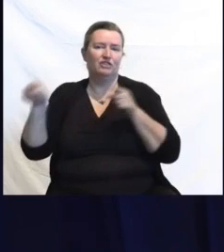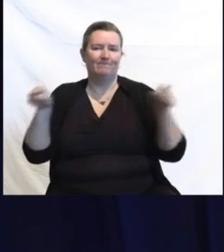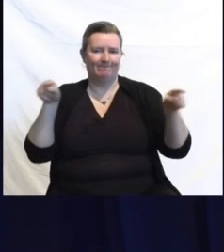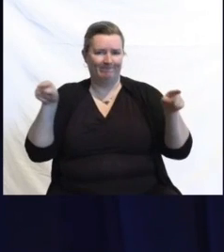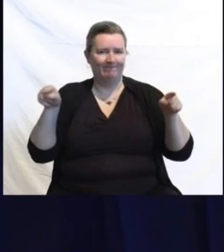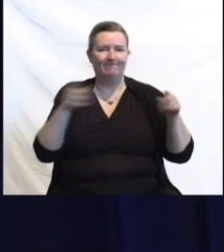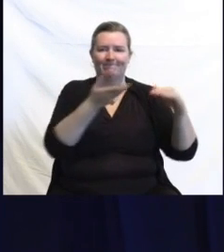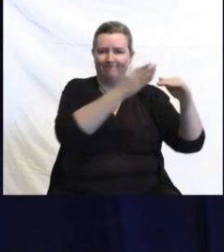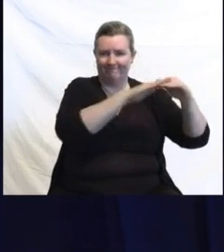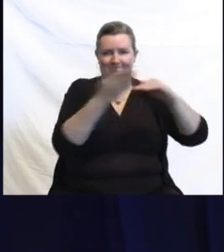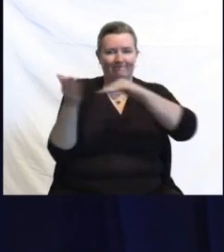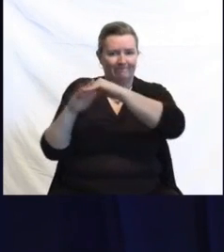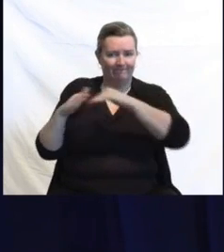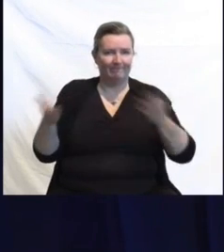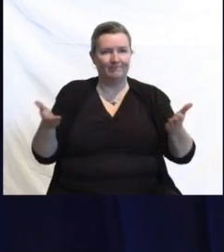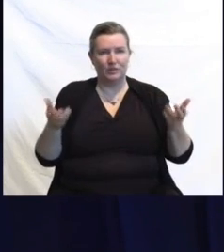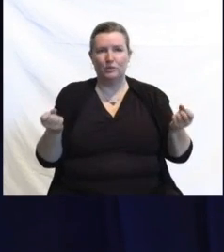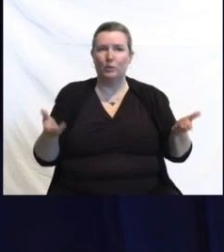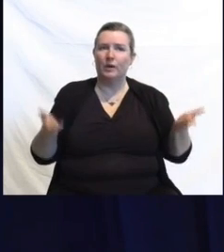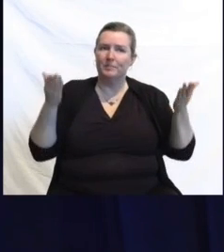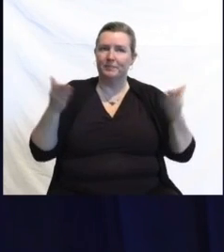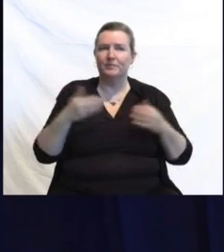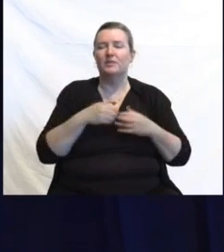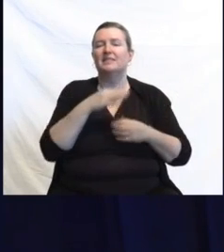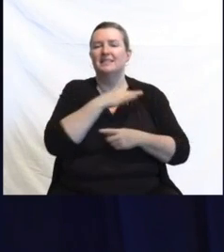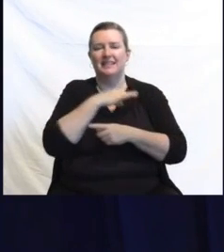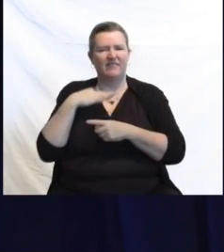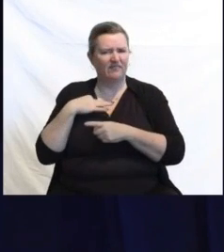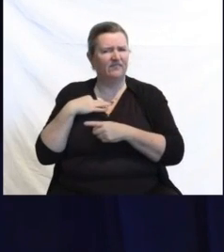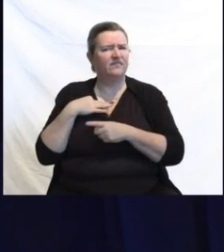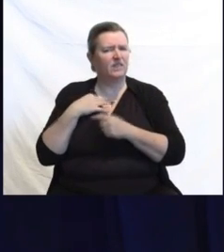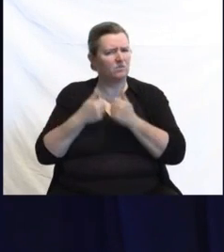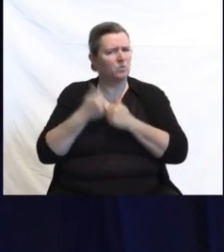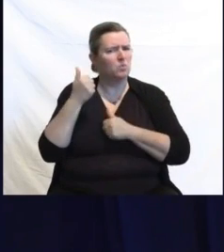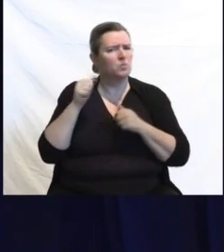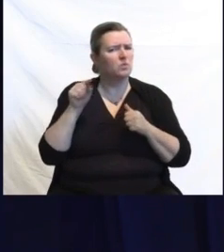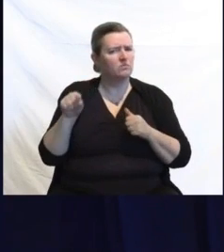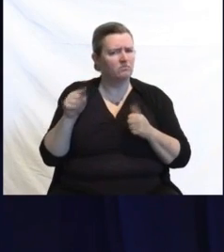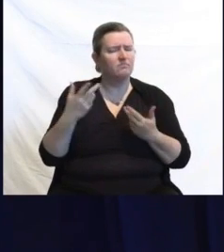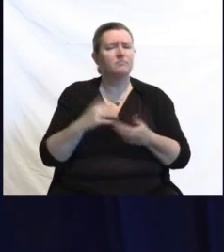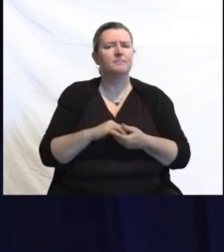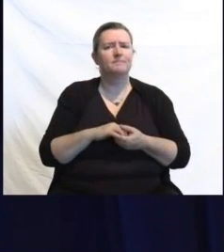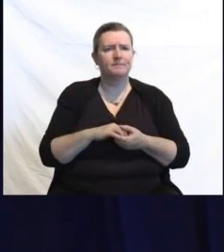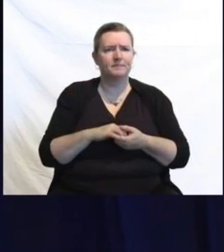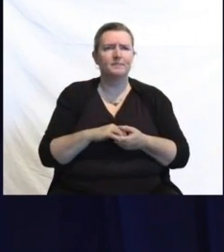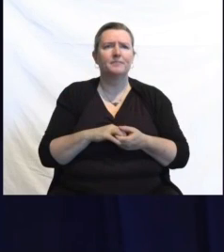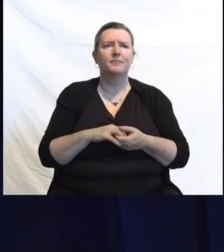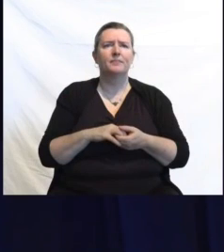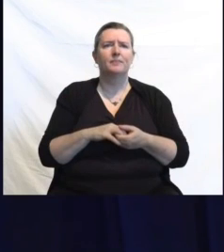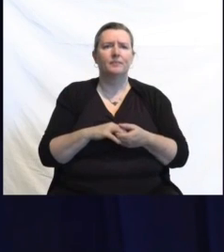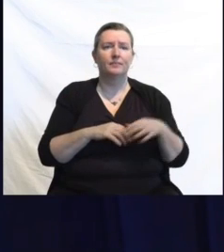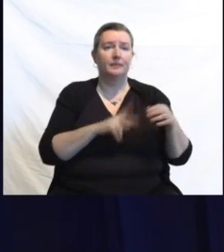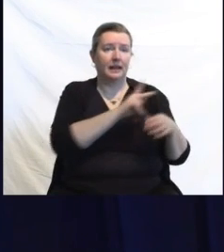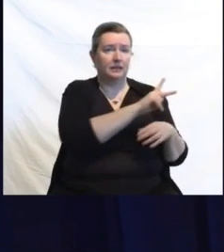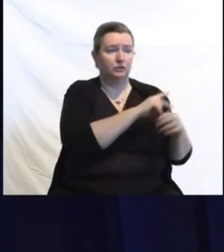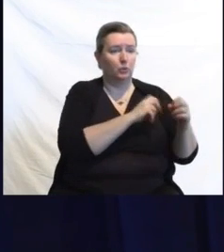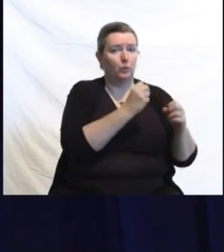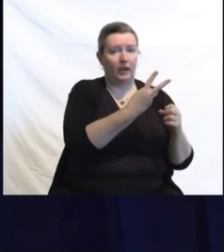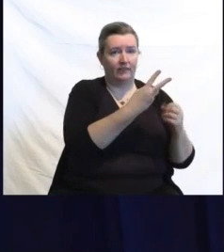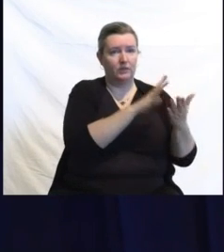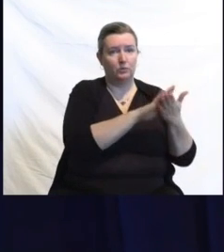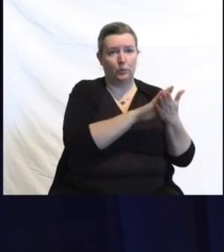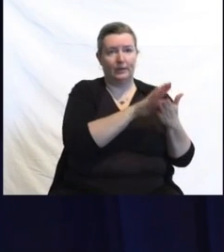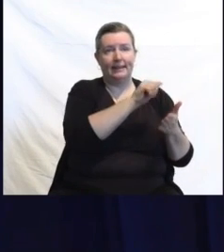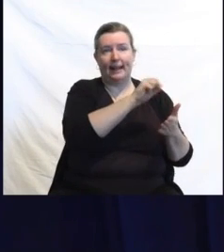among staff compared to students in both settings. Case rates in K-12 schools were highest in early